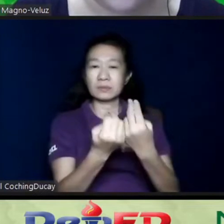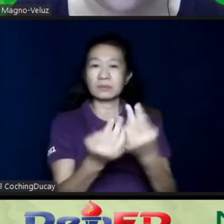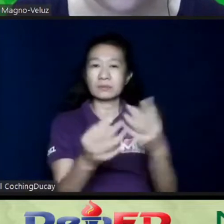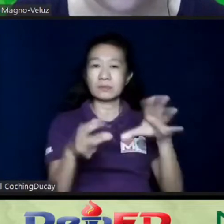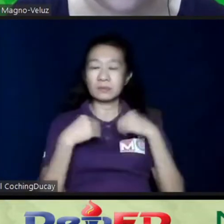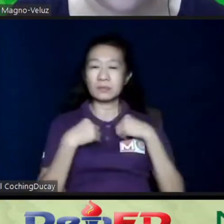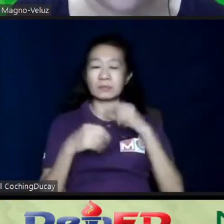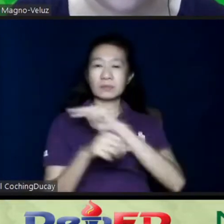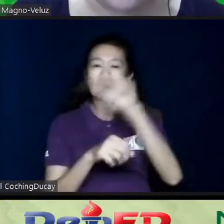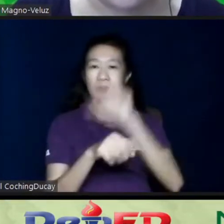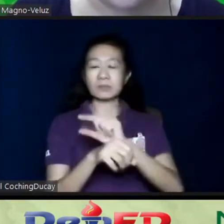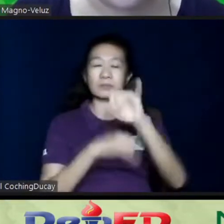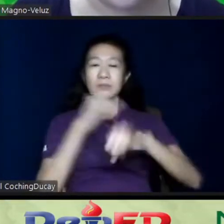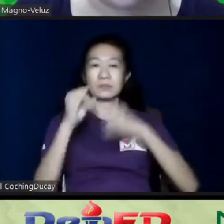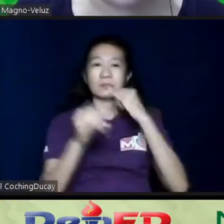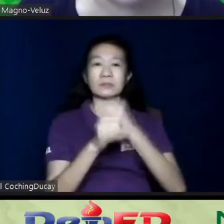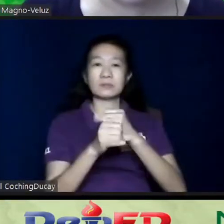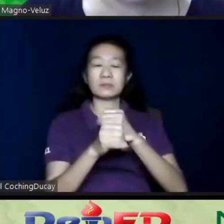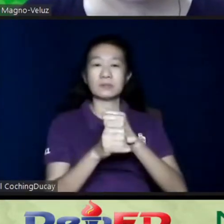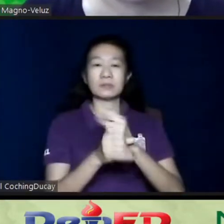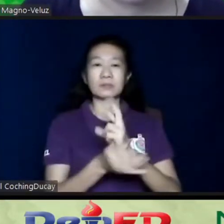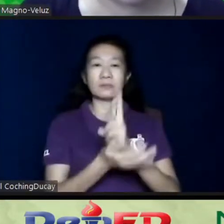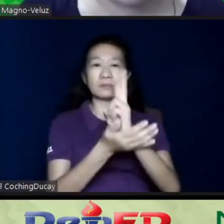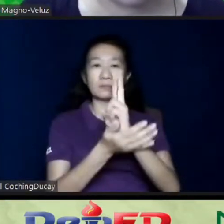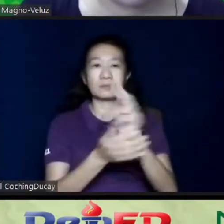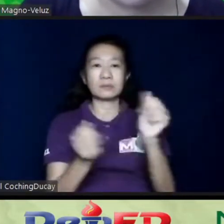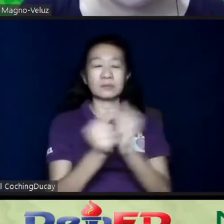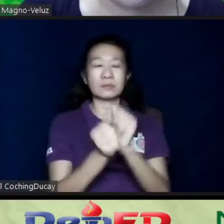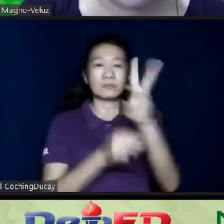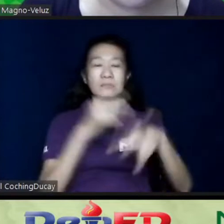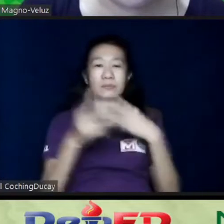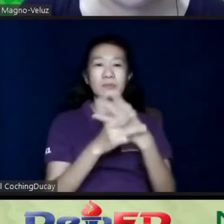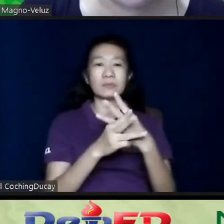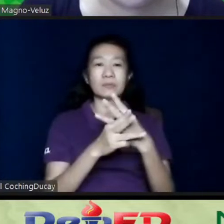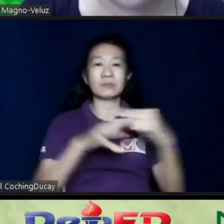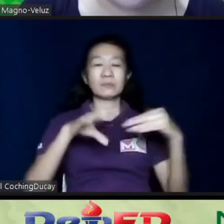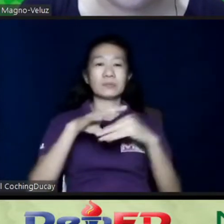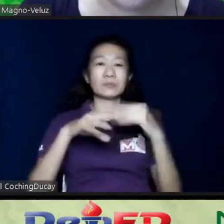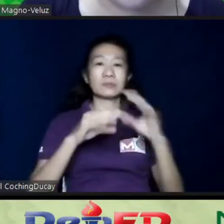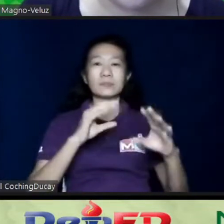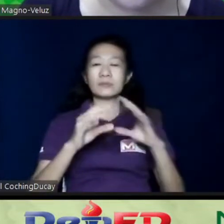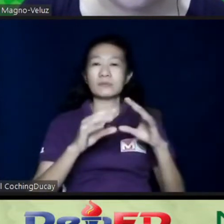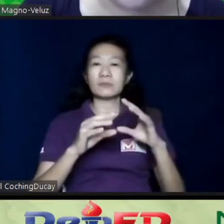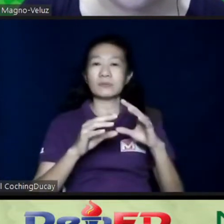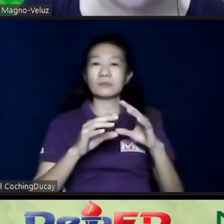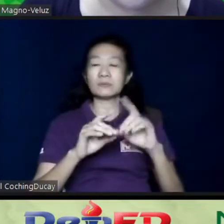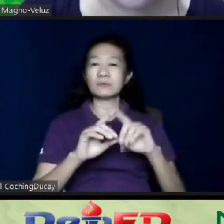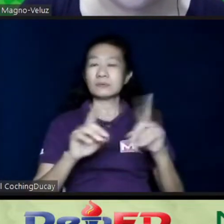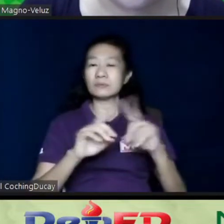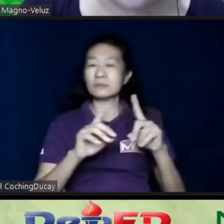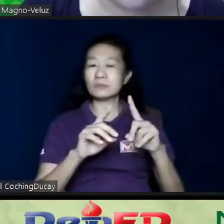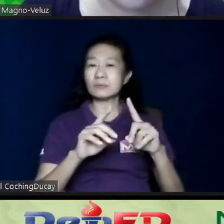national and international awards, including World Bank Competition for Innovative Ideas in 2008.